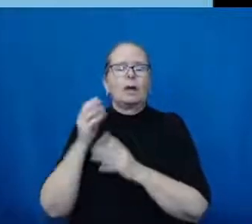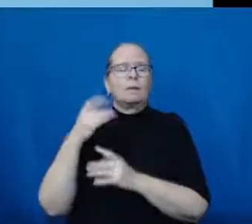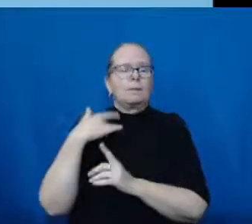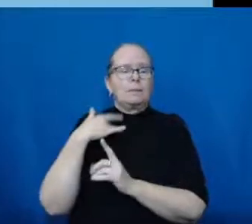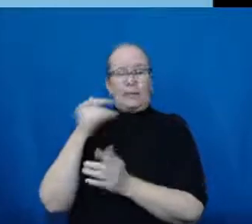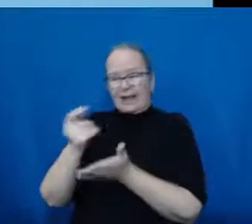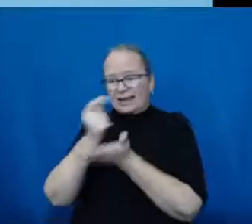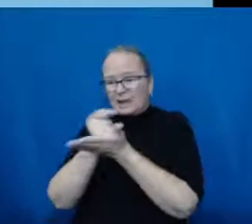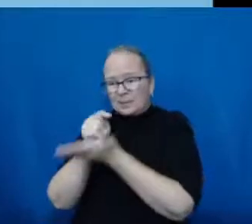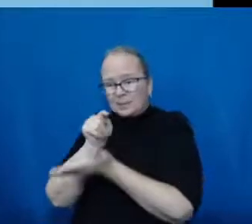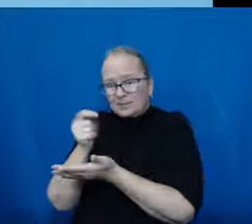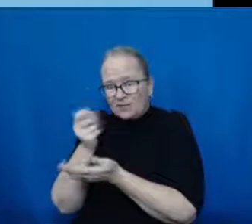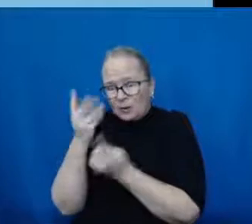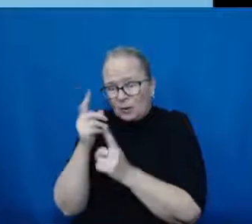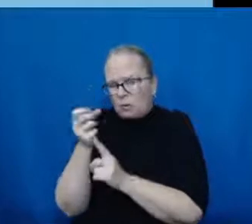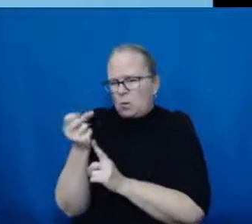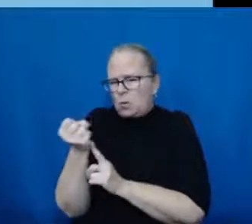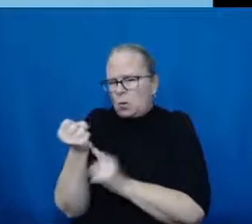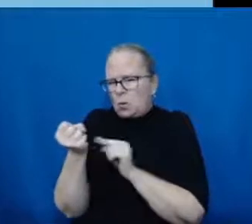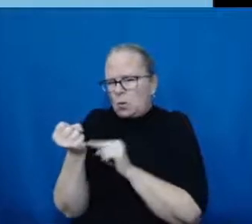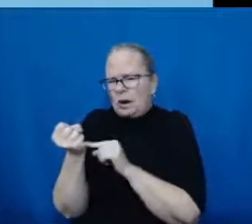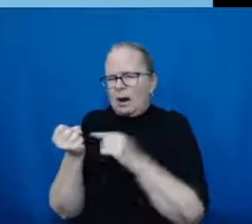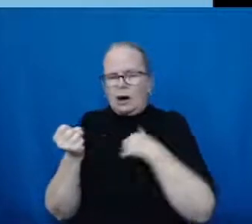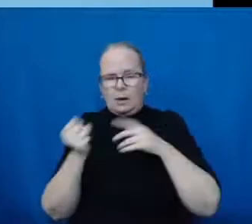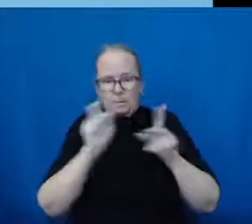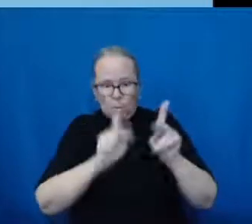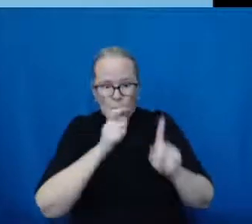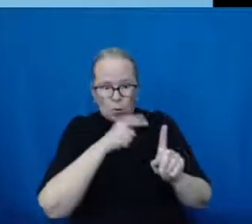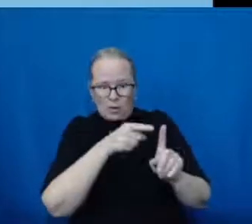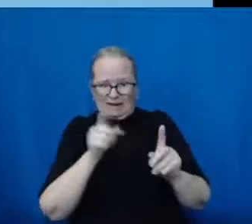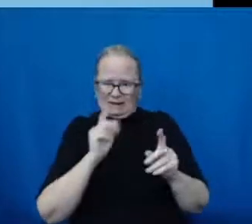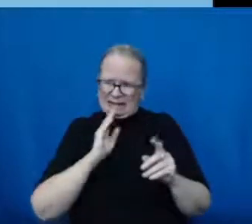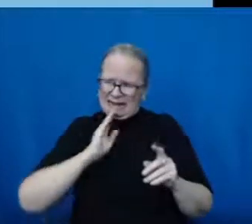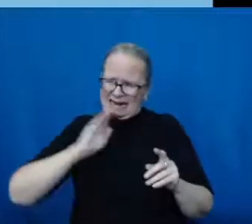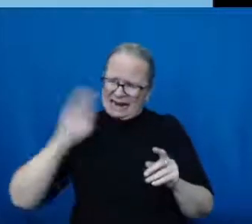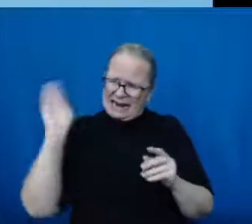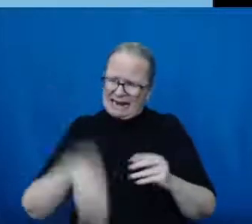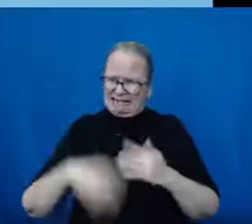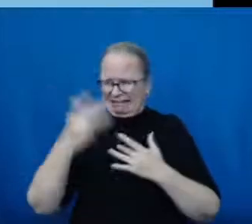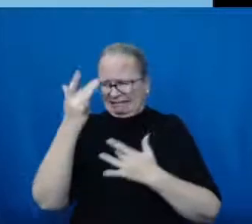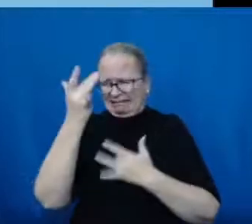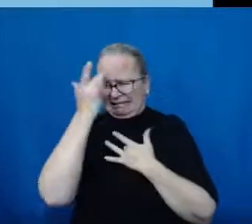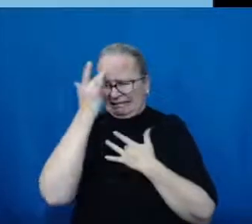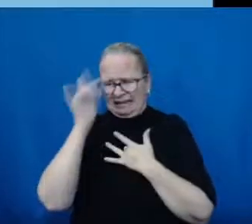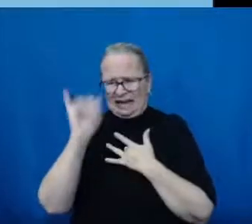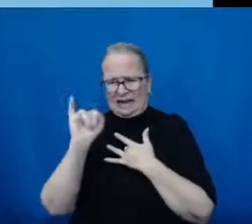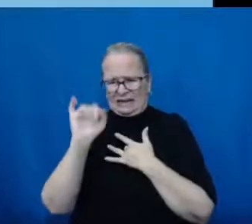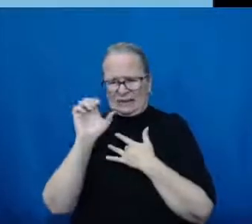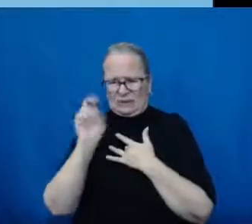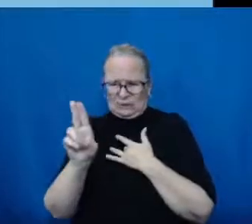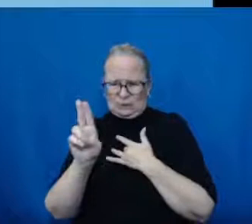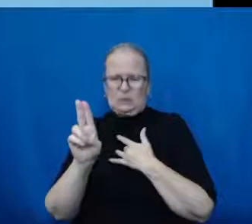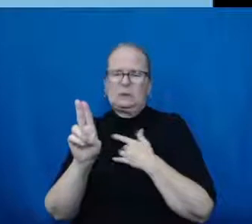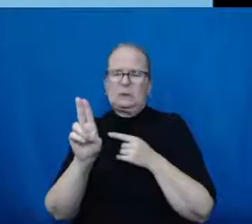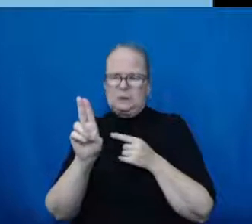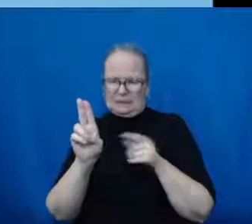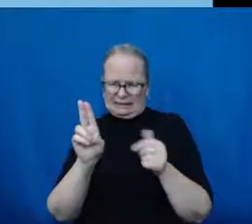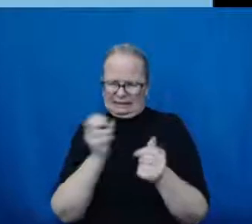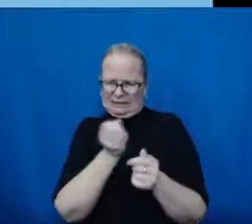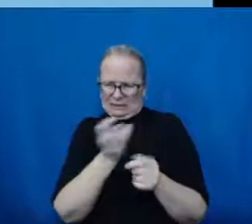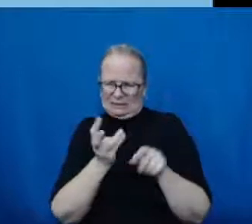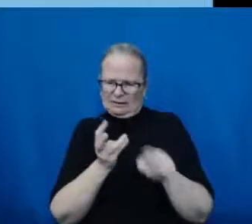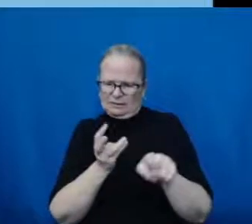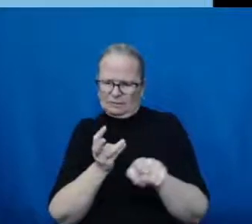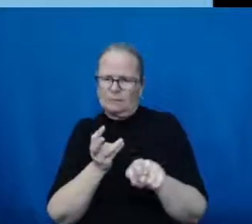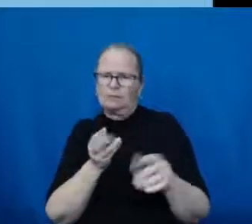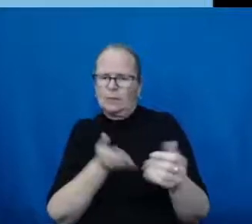hospital or ICU. And so, yeah, of course, in addition to the severe outcomes that are always mentioned in the news, hospitalizations and death,